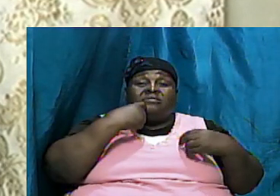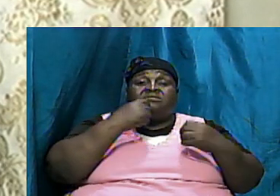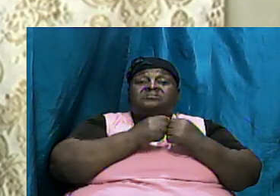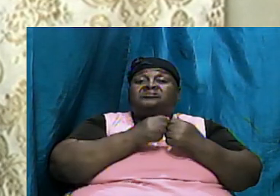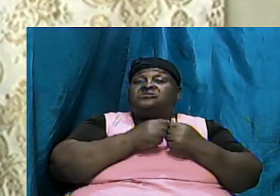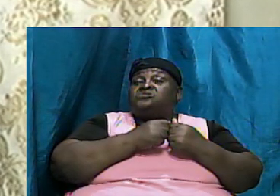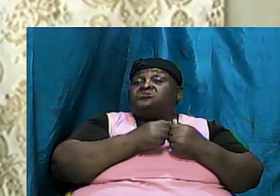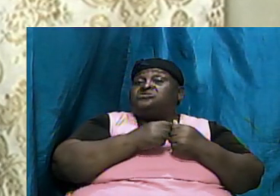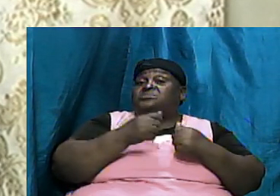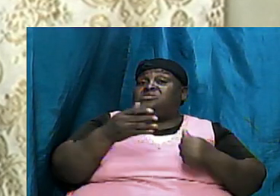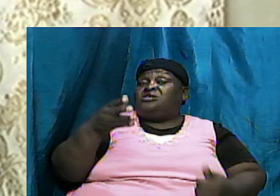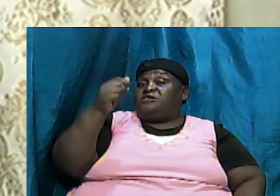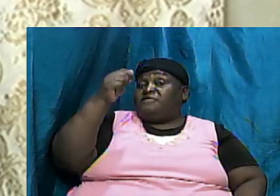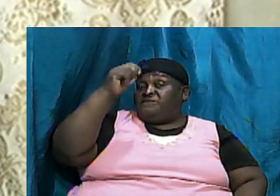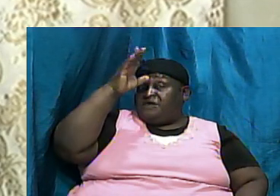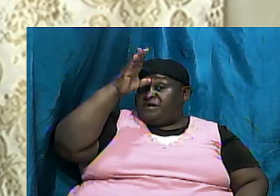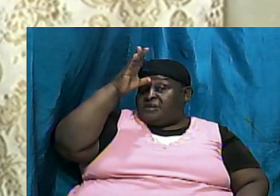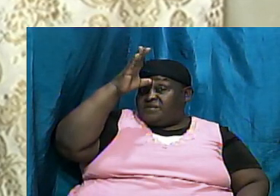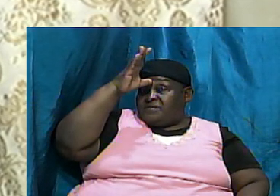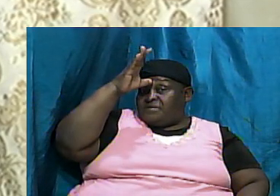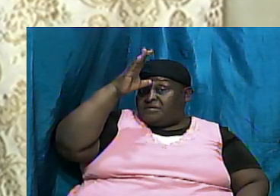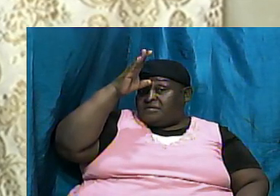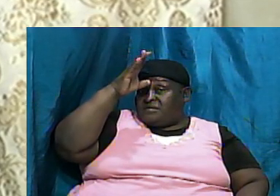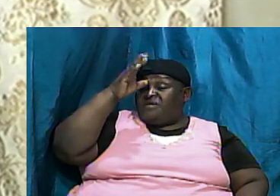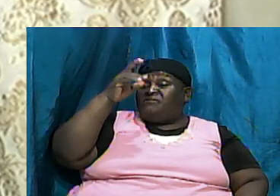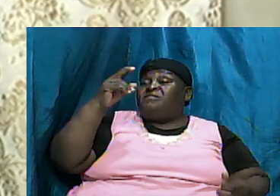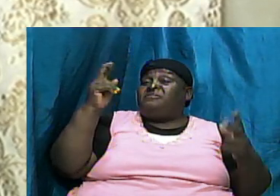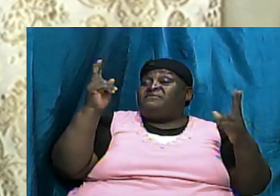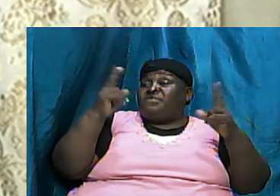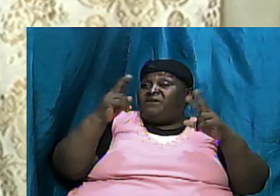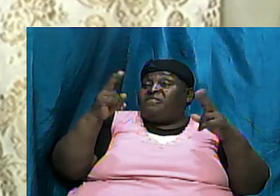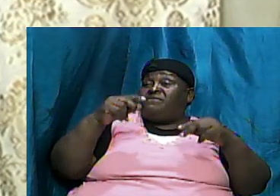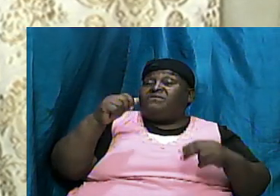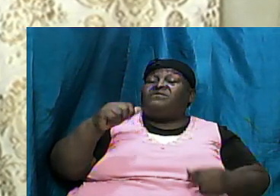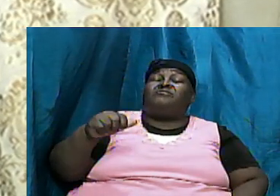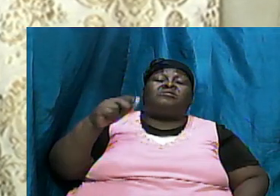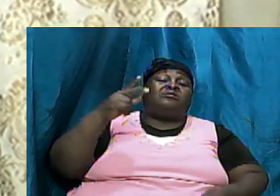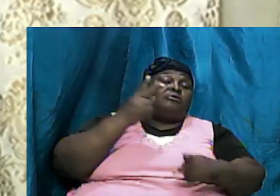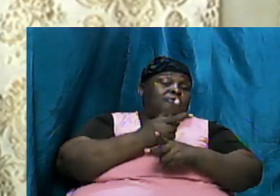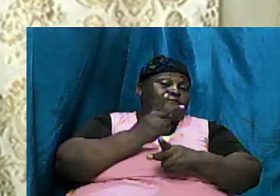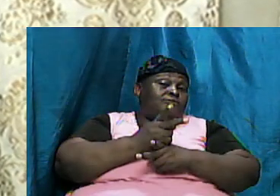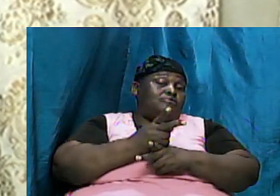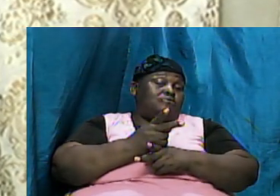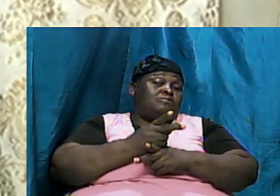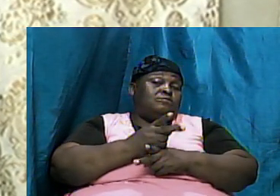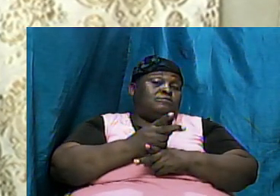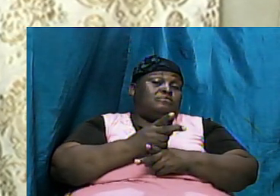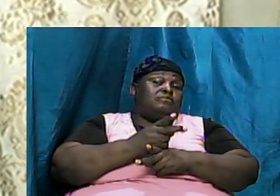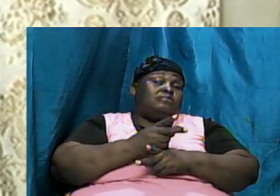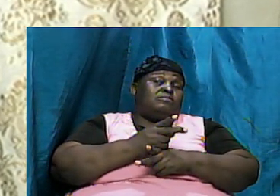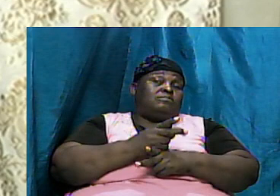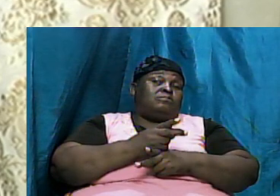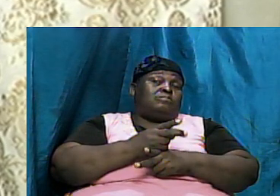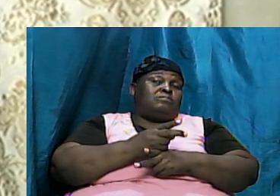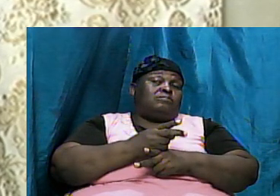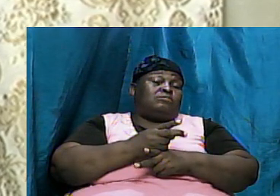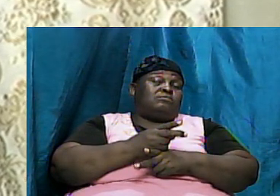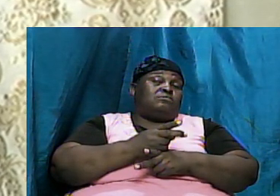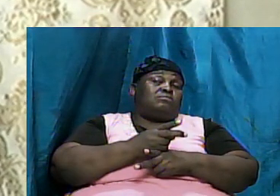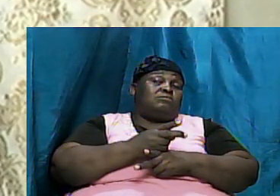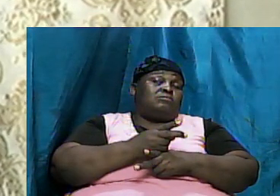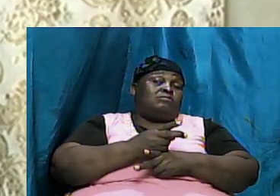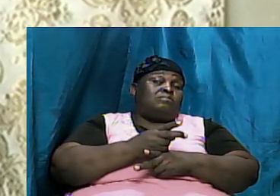and we have to be very careful we have to be very